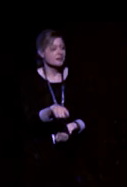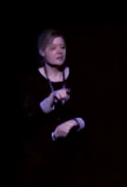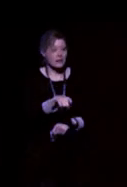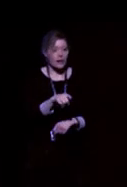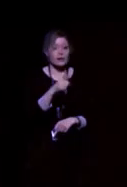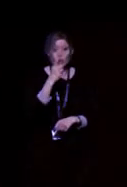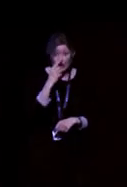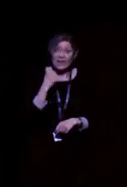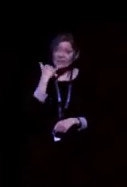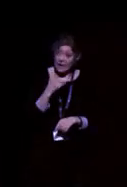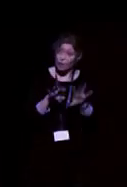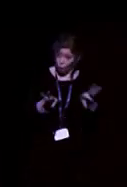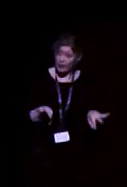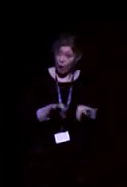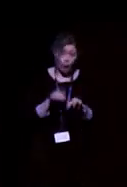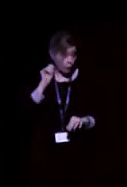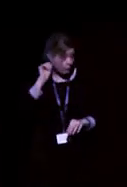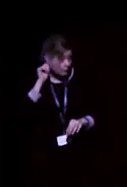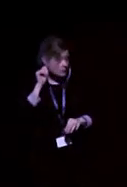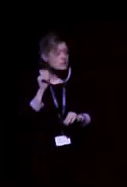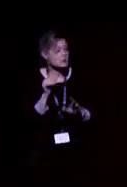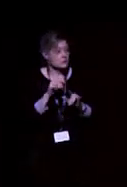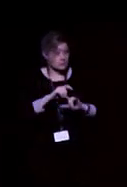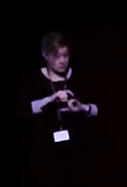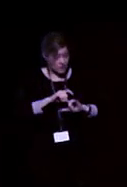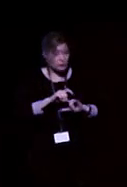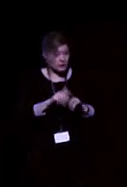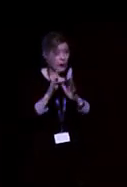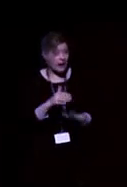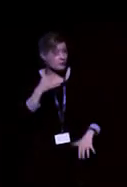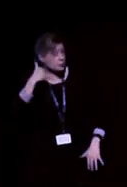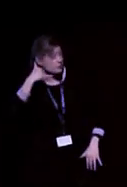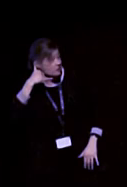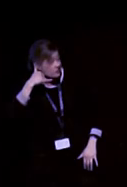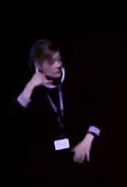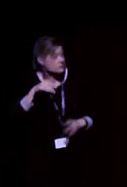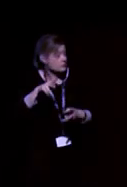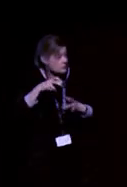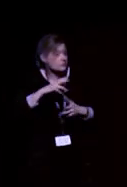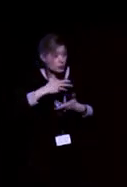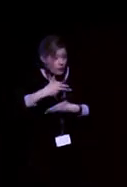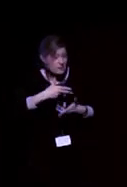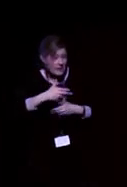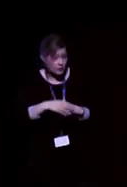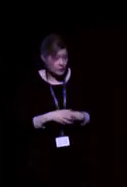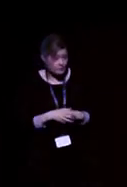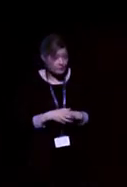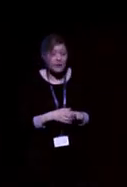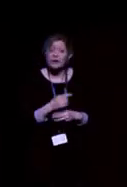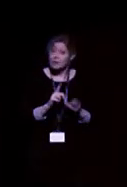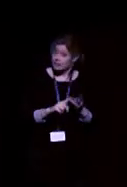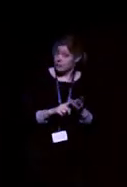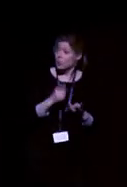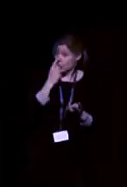have a telephone with a loop system in it, but she would still have to hold the phone to her ear. What she could